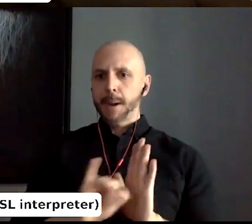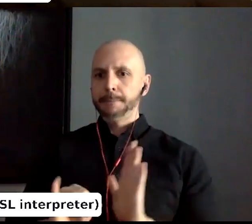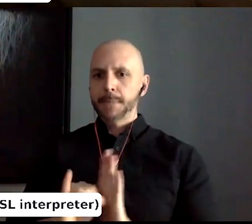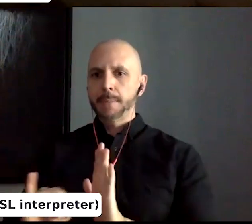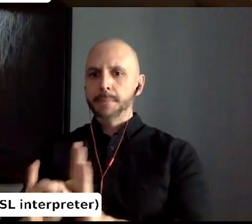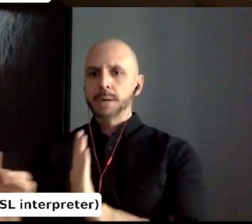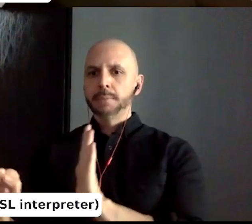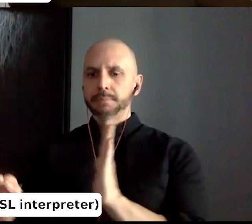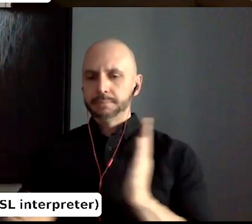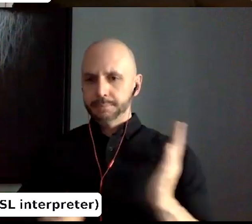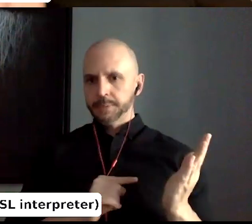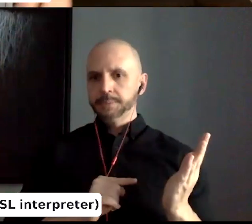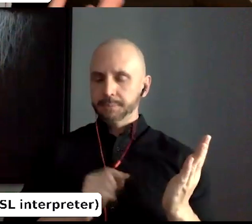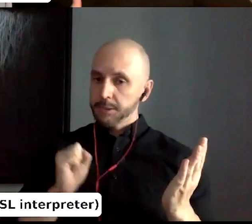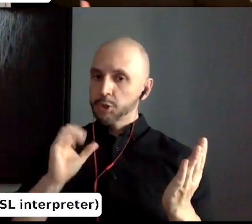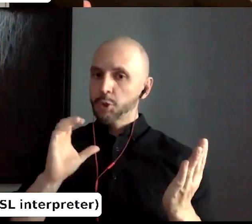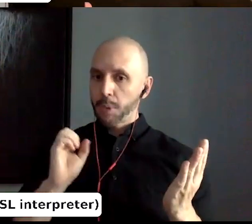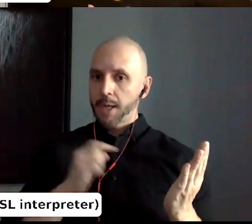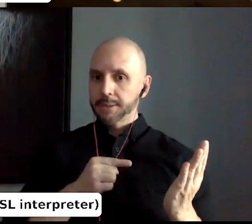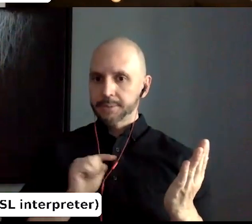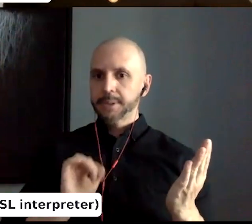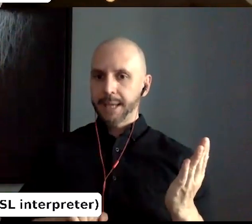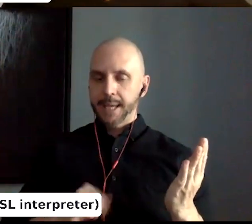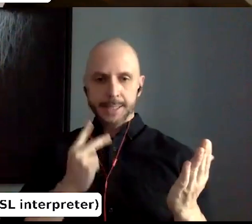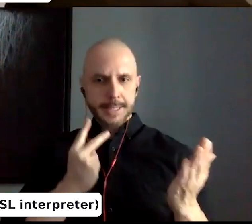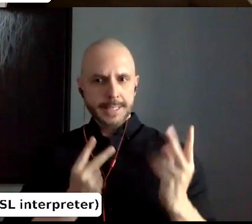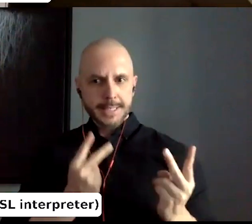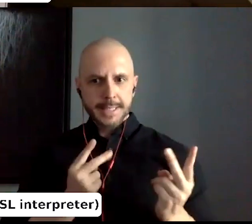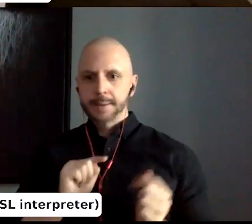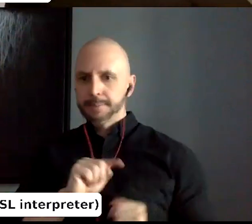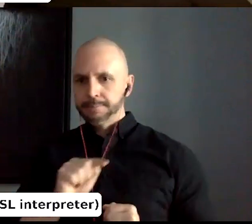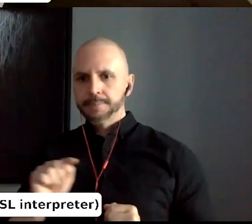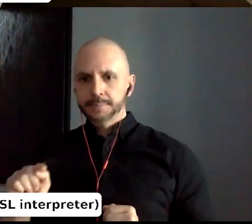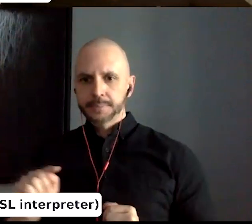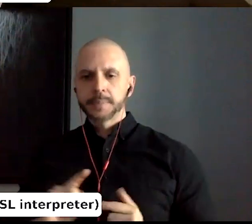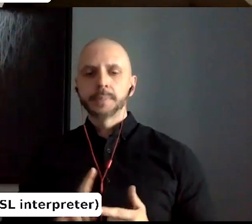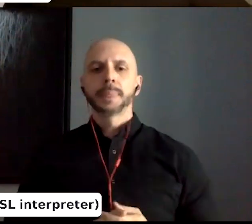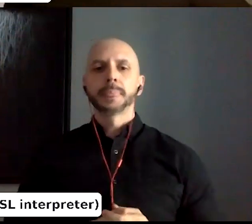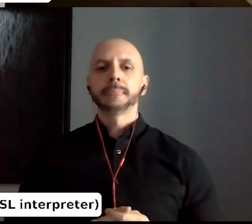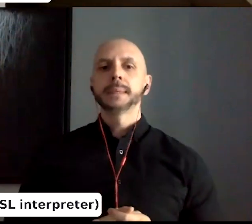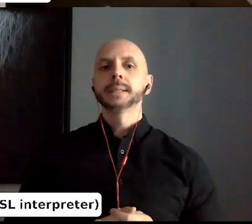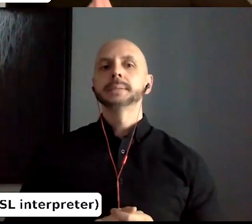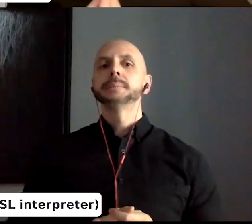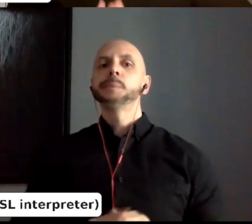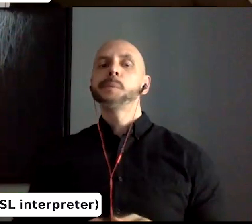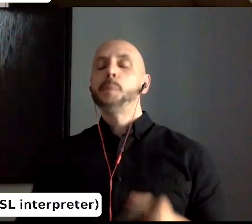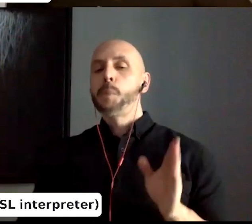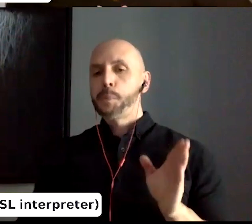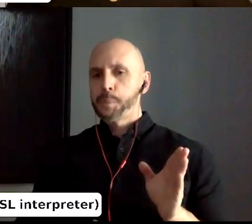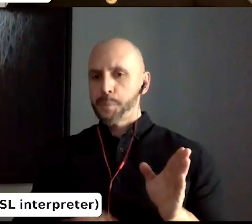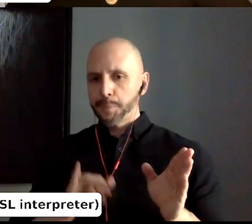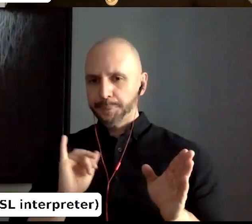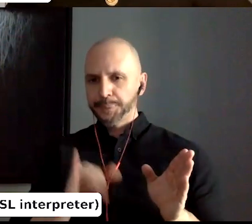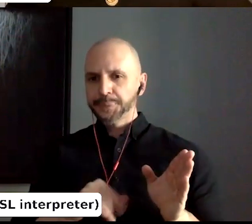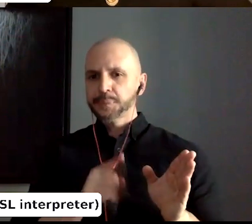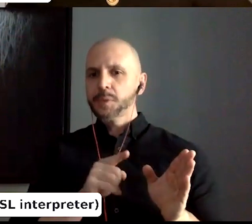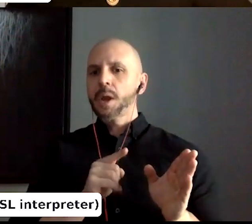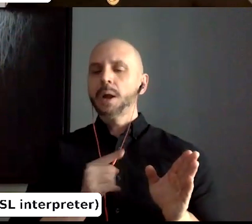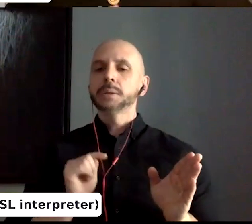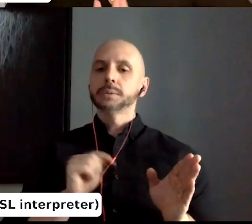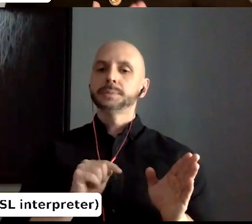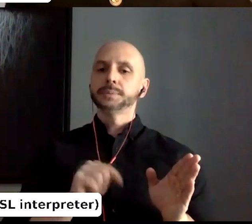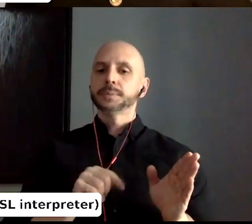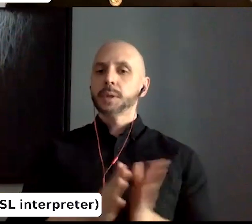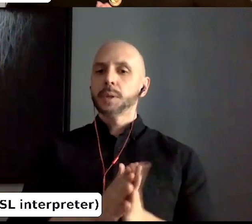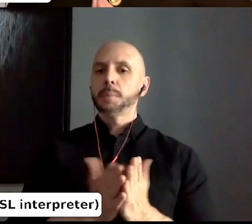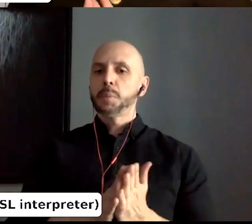a lot of people apparently had at the forefront of their mind. And, uh, one of these is sort of the tactility, um, of